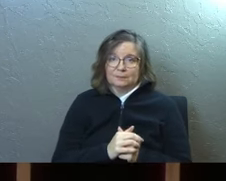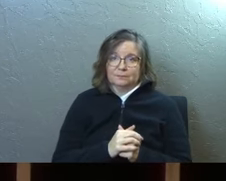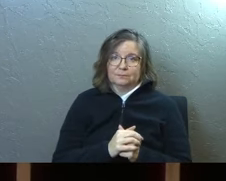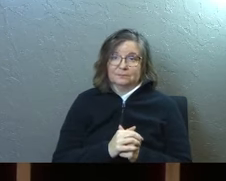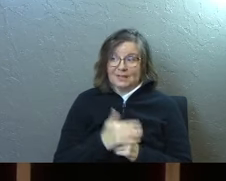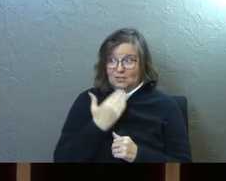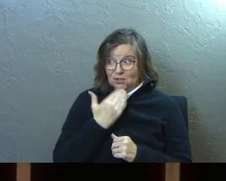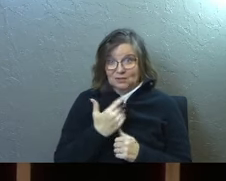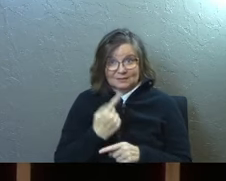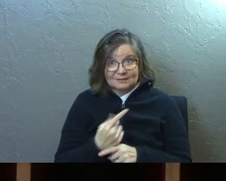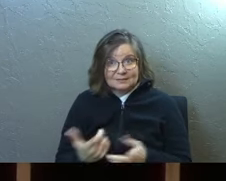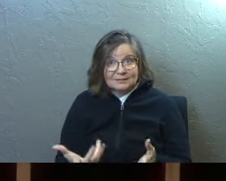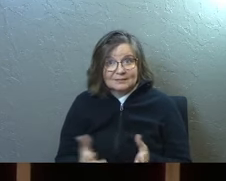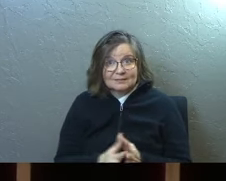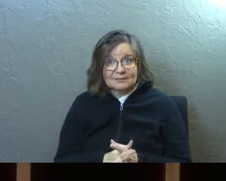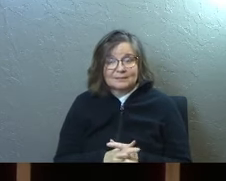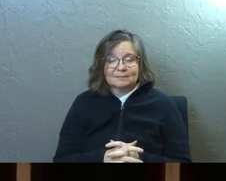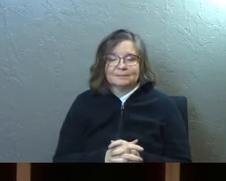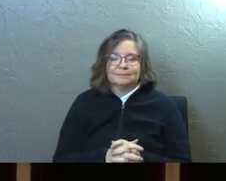Isn't that good?